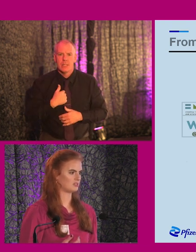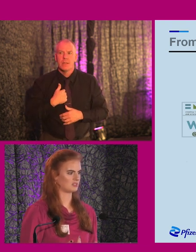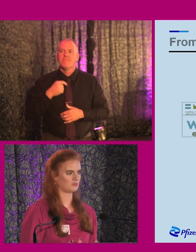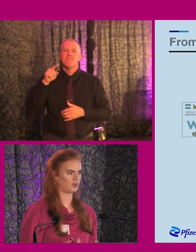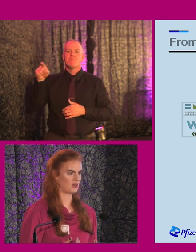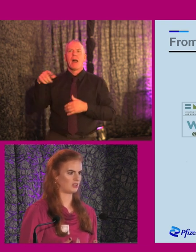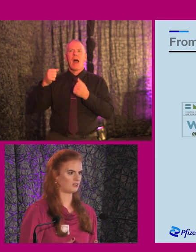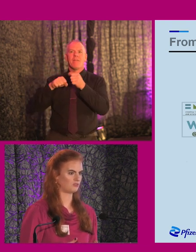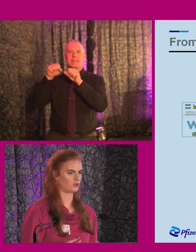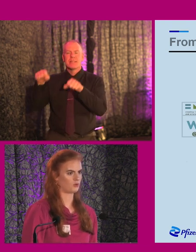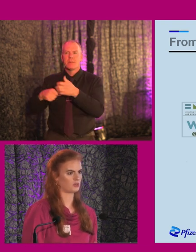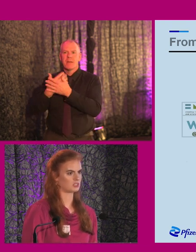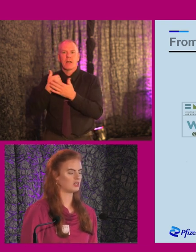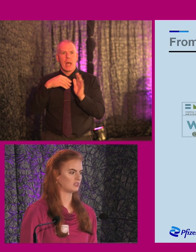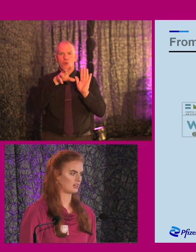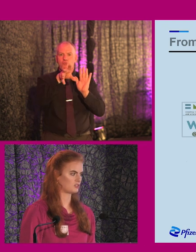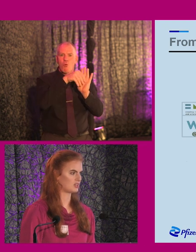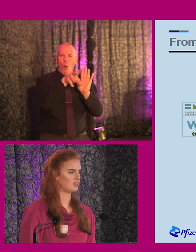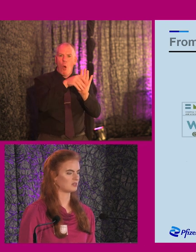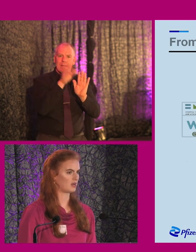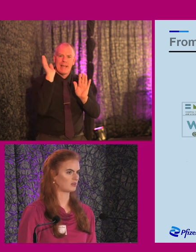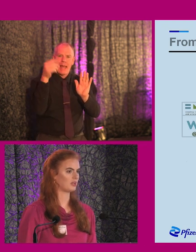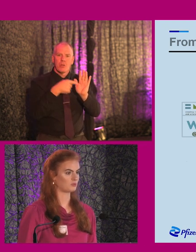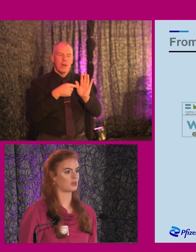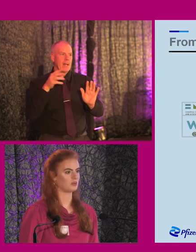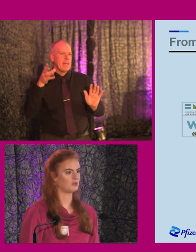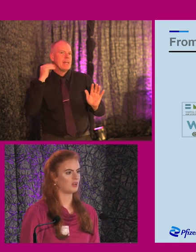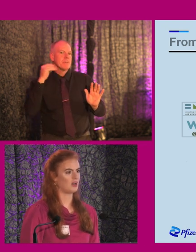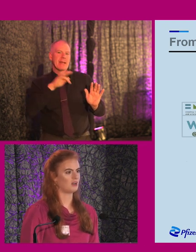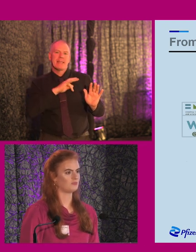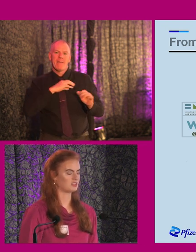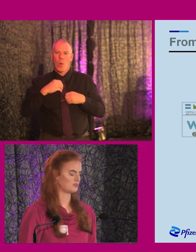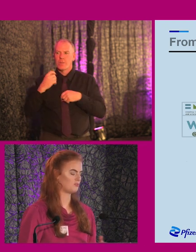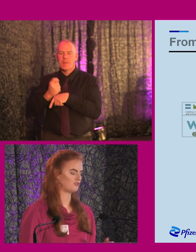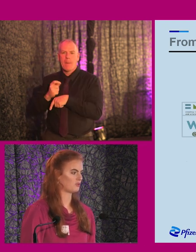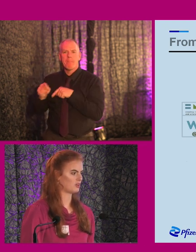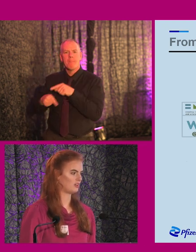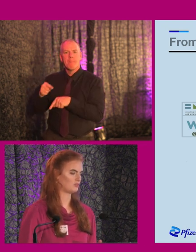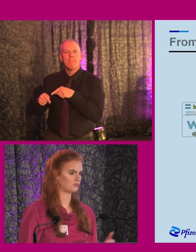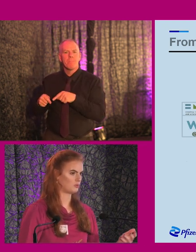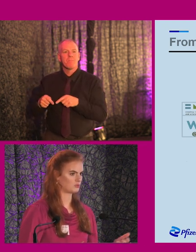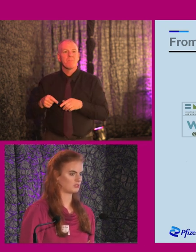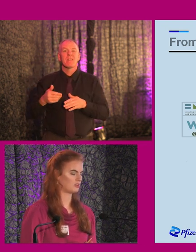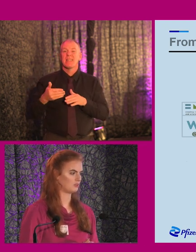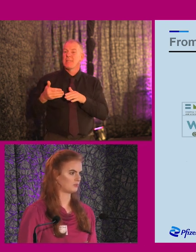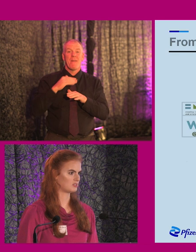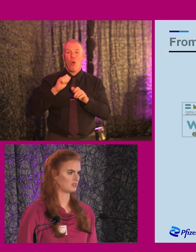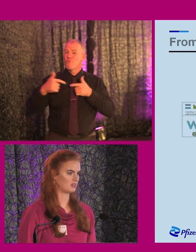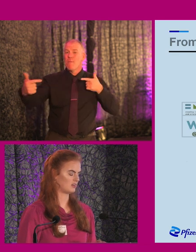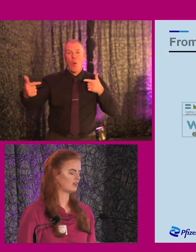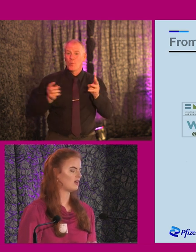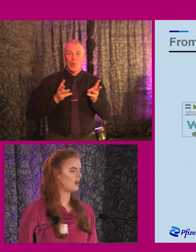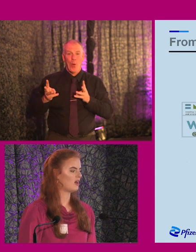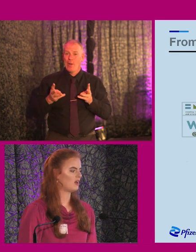developed a system where I could record the lectures and listen back in my own time. And this is for, you know, remote learning was